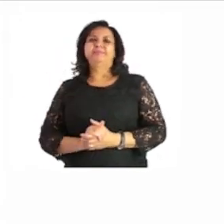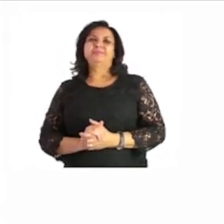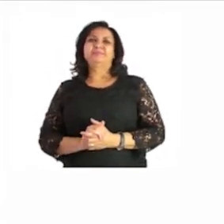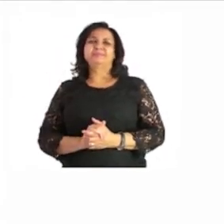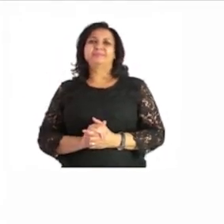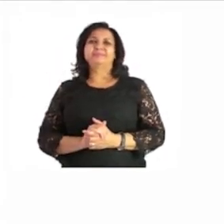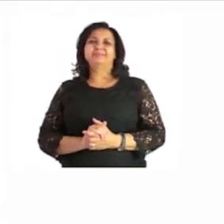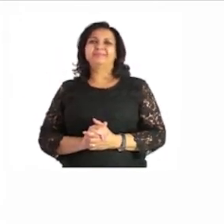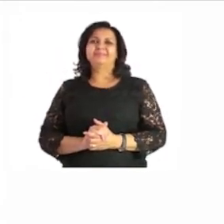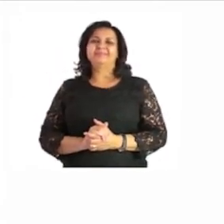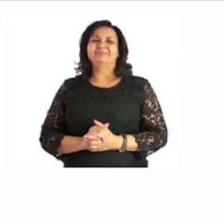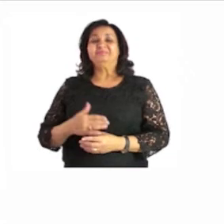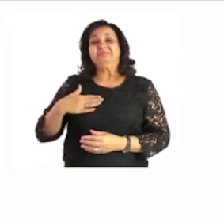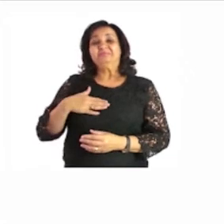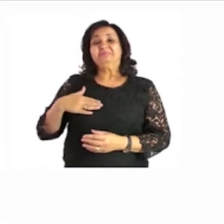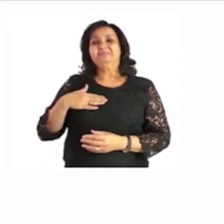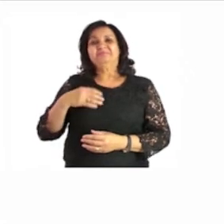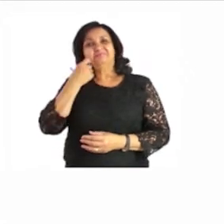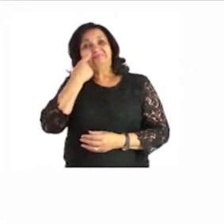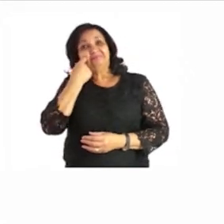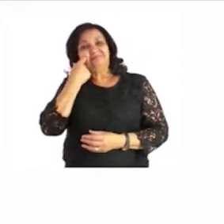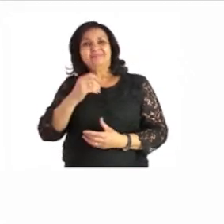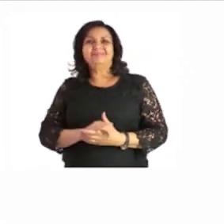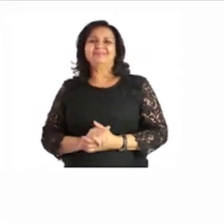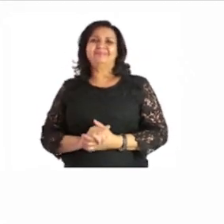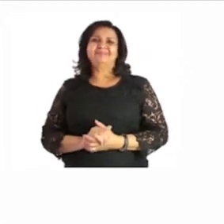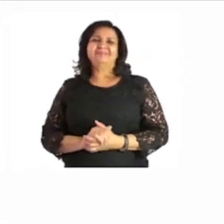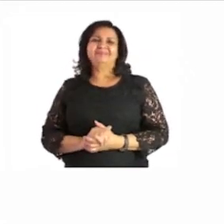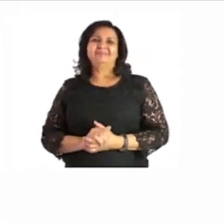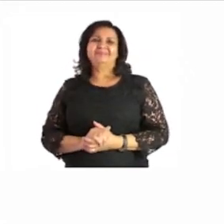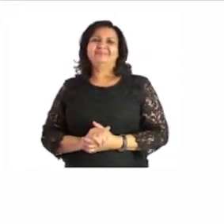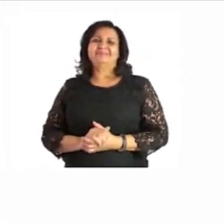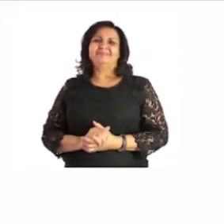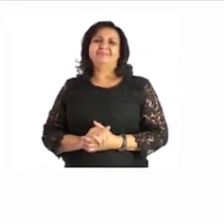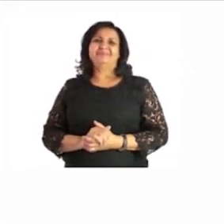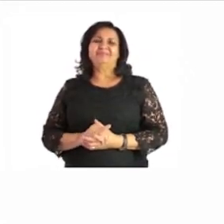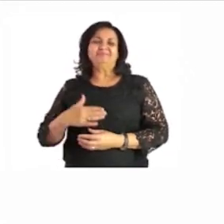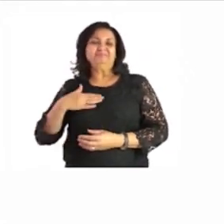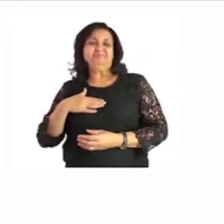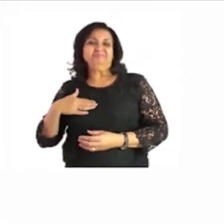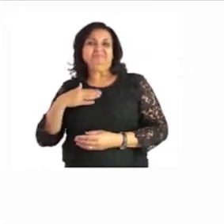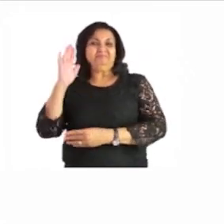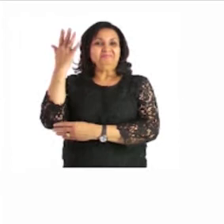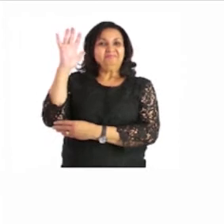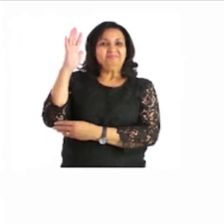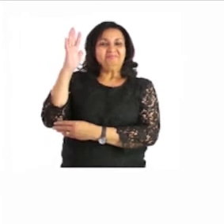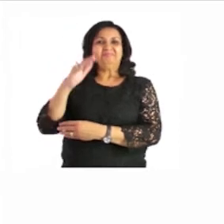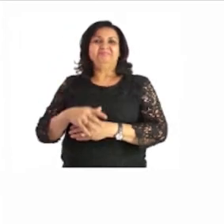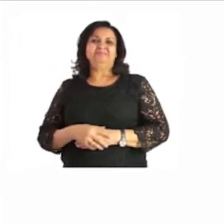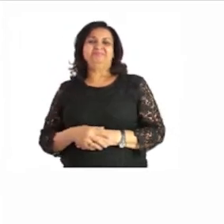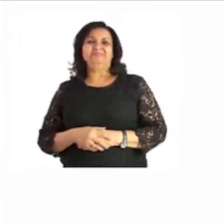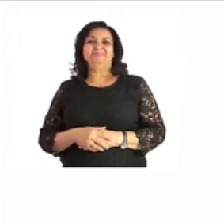i also like fishes and i also like trees yes and boats and kites